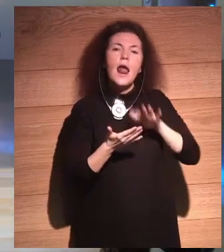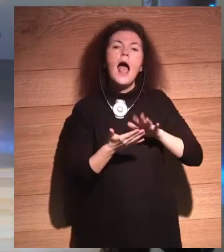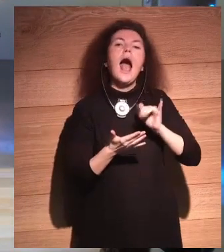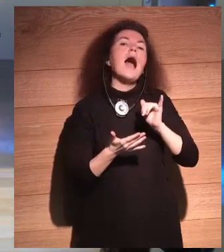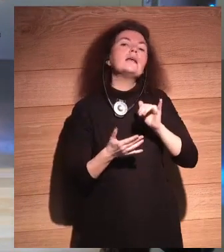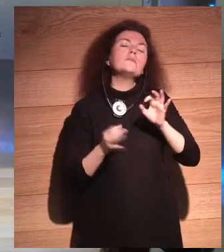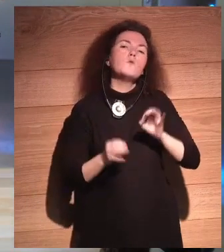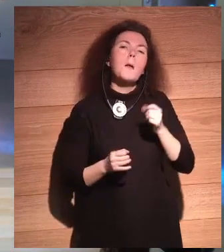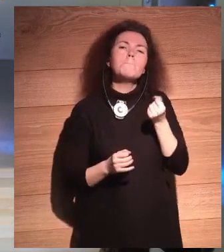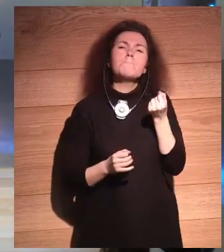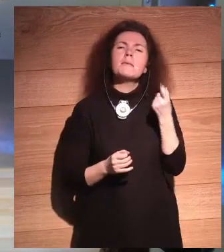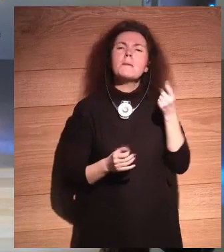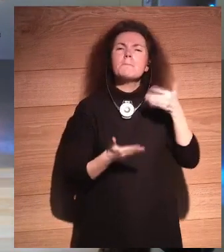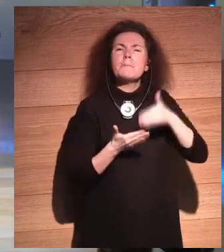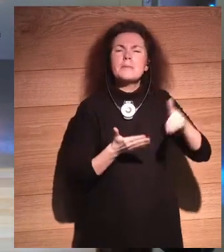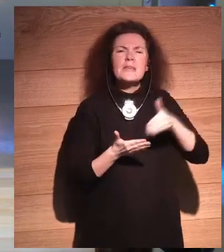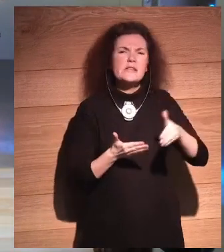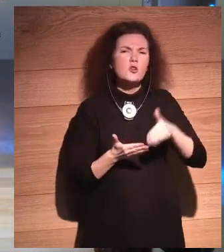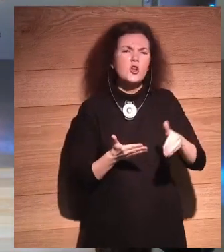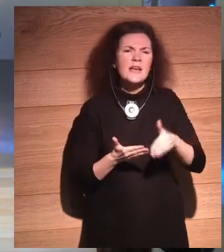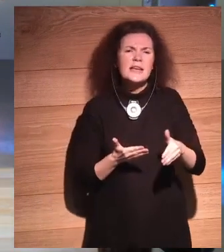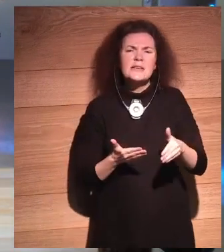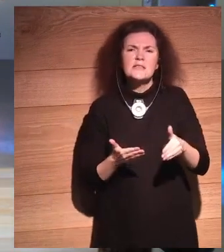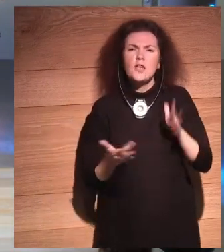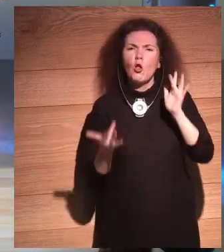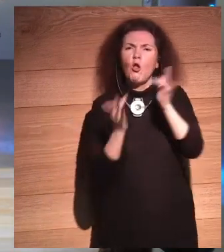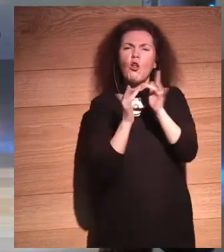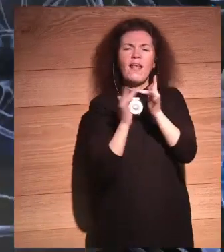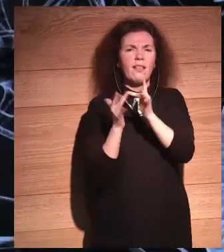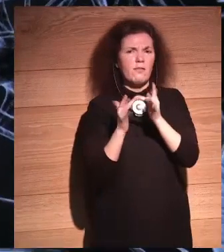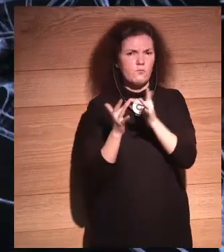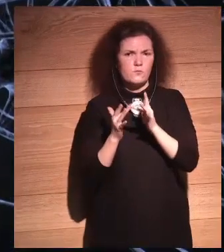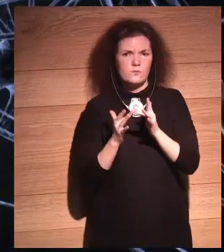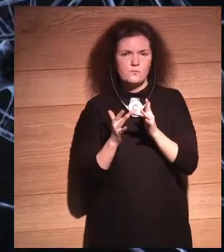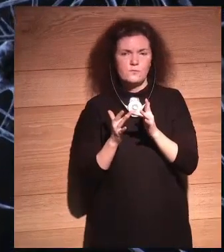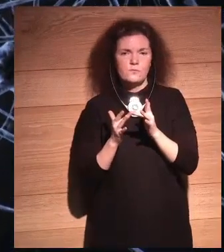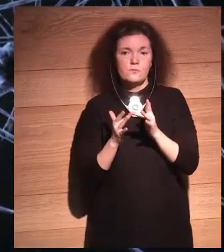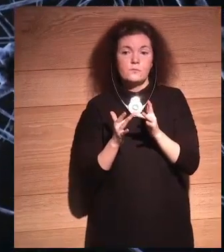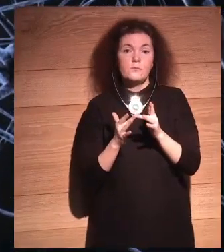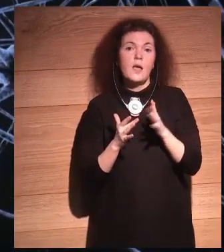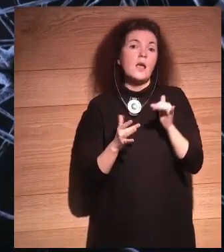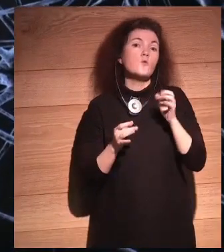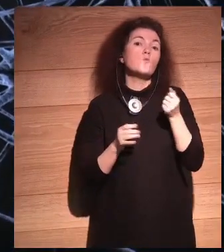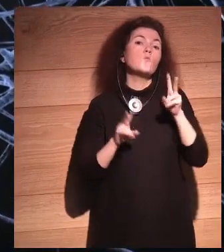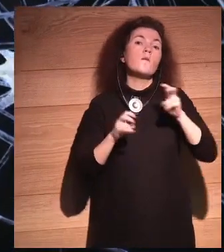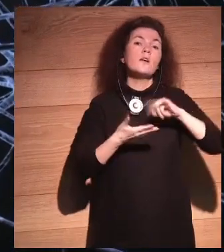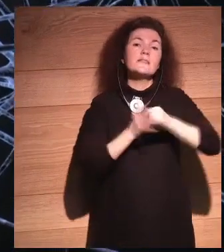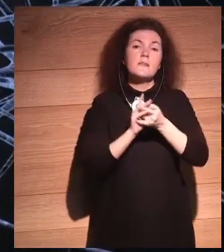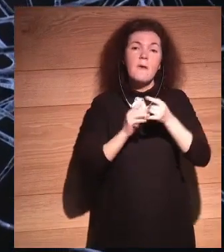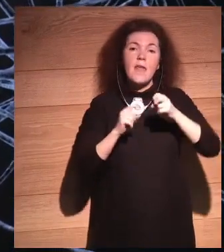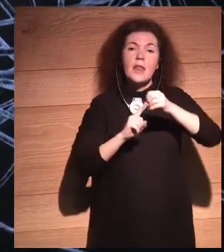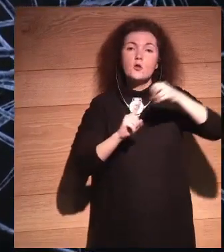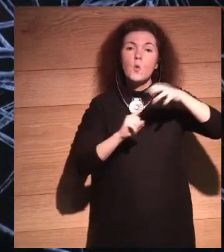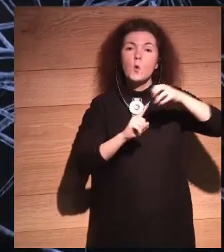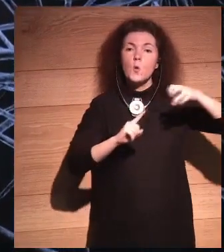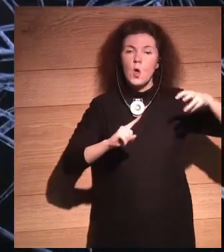We're going to build a new nervous system. That's really what we're building. A brain. In fact, Google calls it the brain.